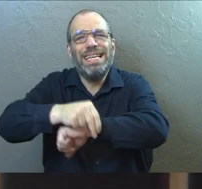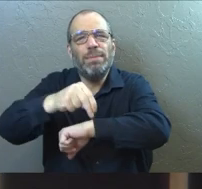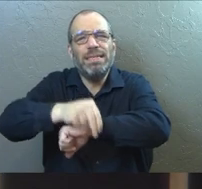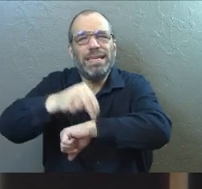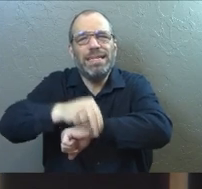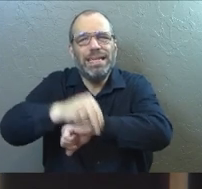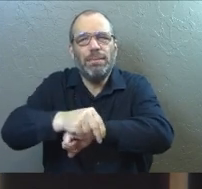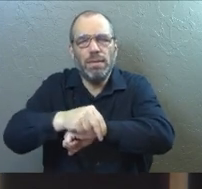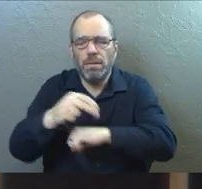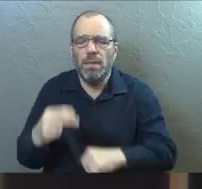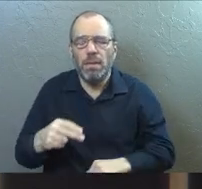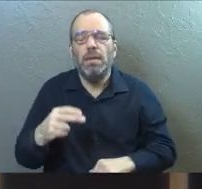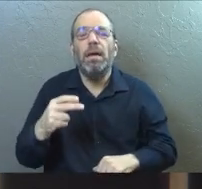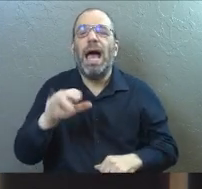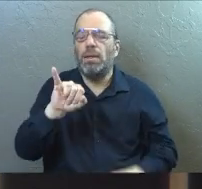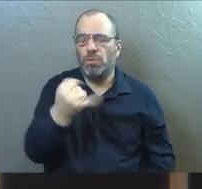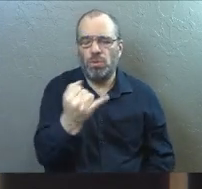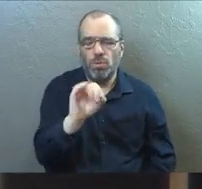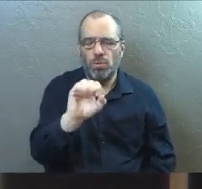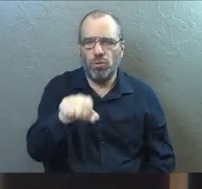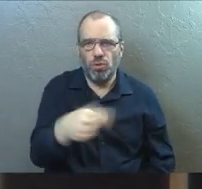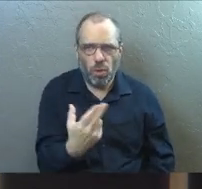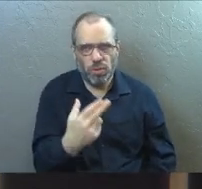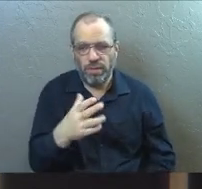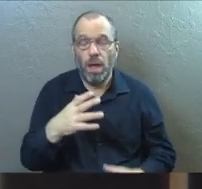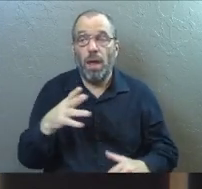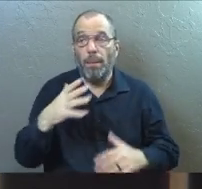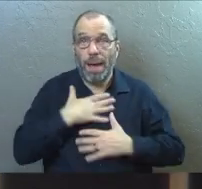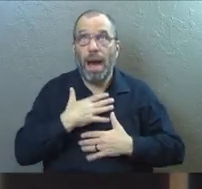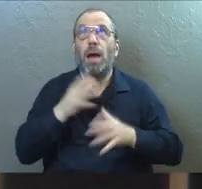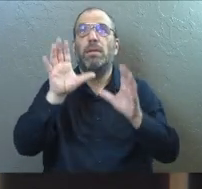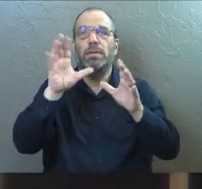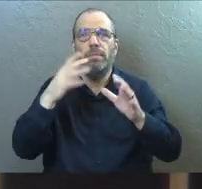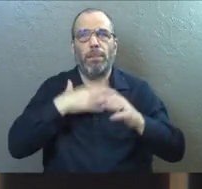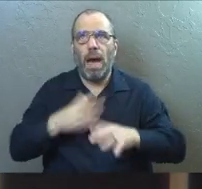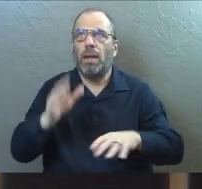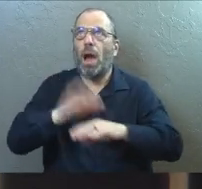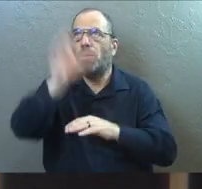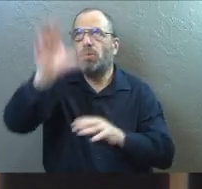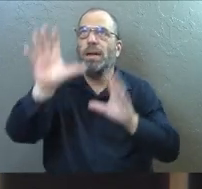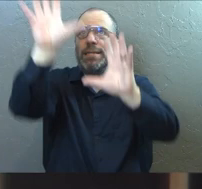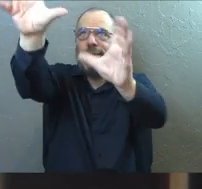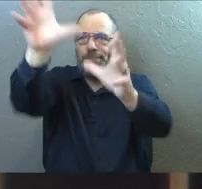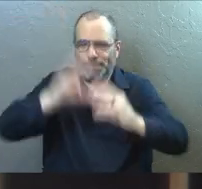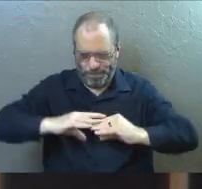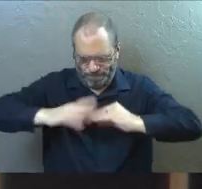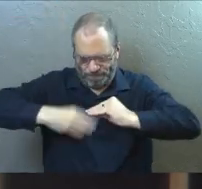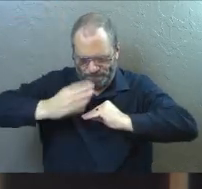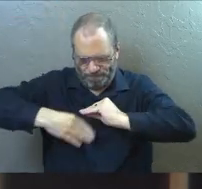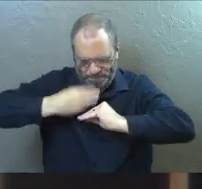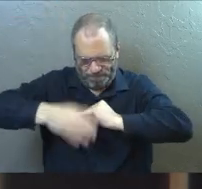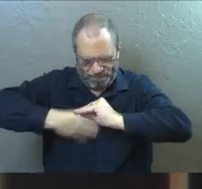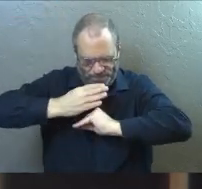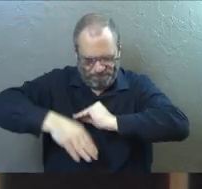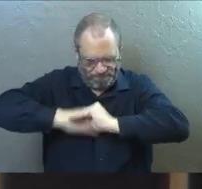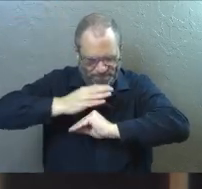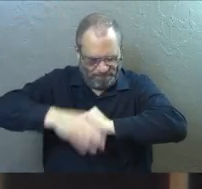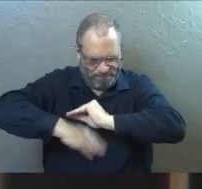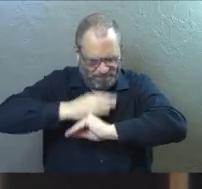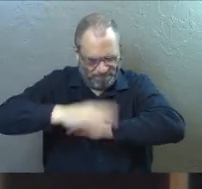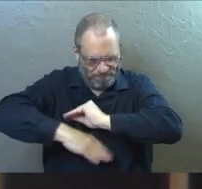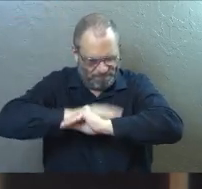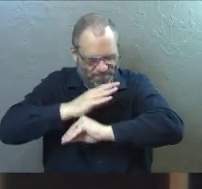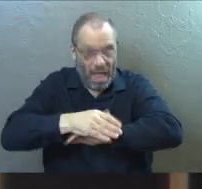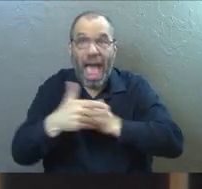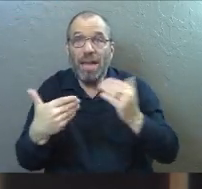And they begged for his body, if you know the story. And they took his body down from the cross. And they wrapped it in linen. And they took it